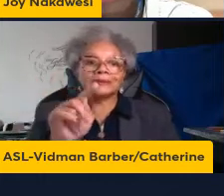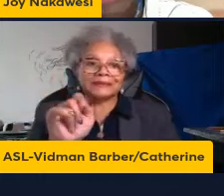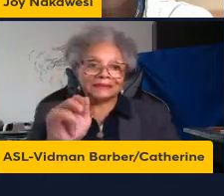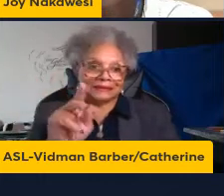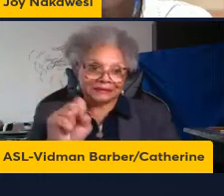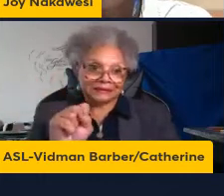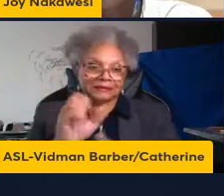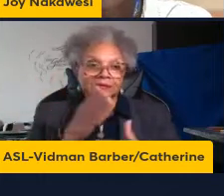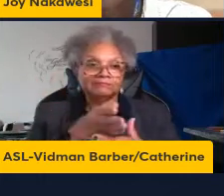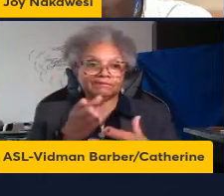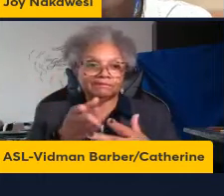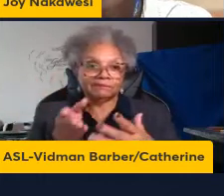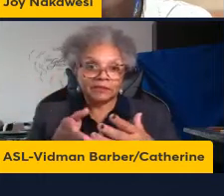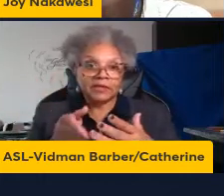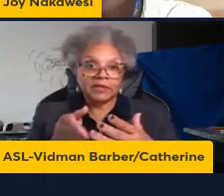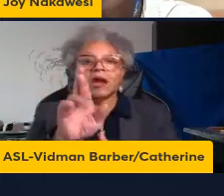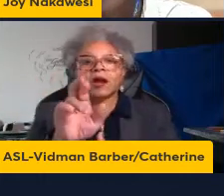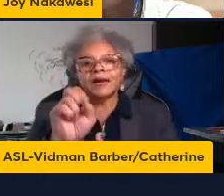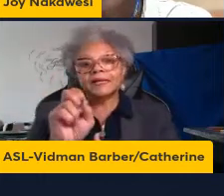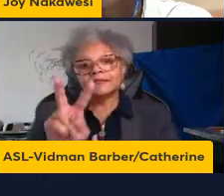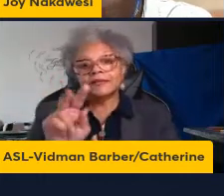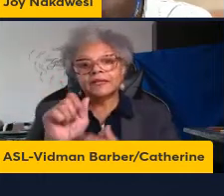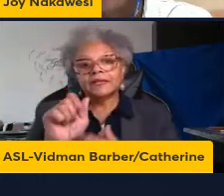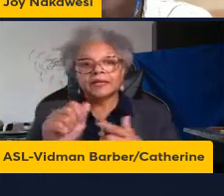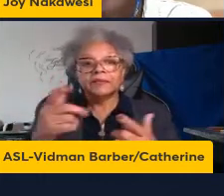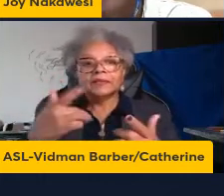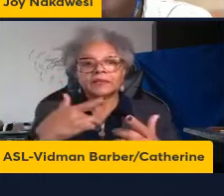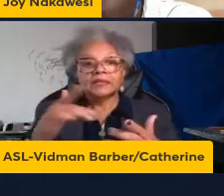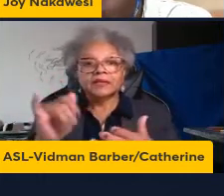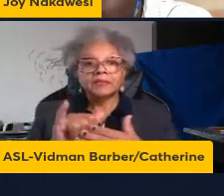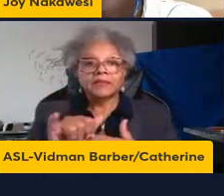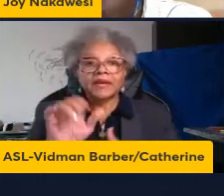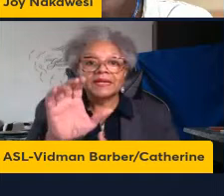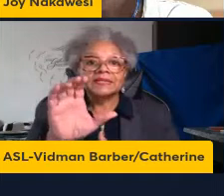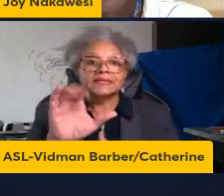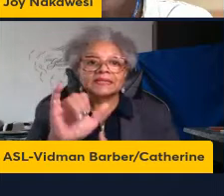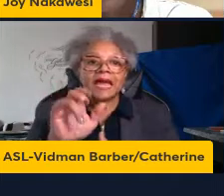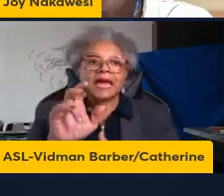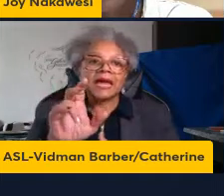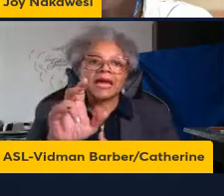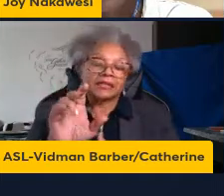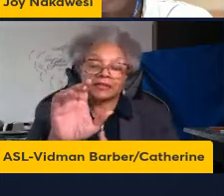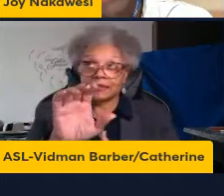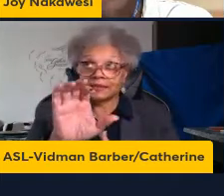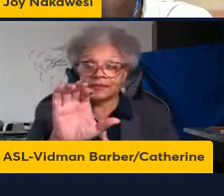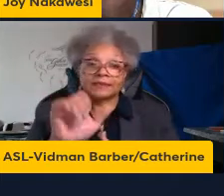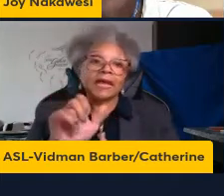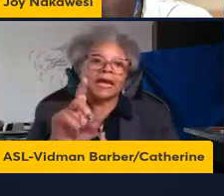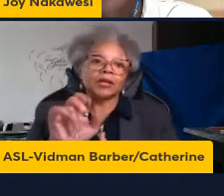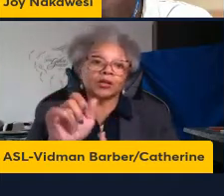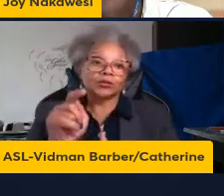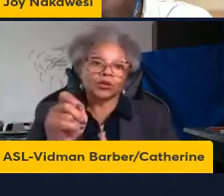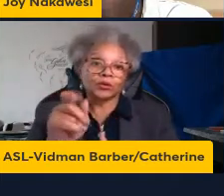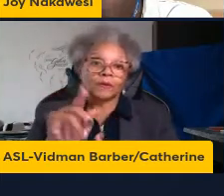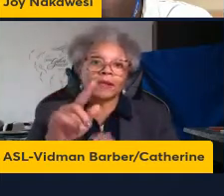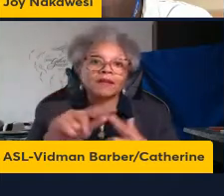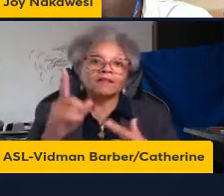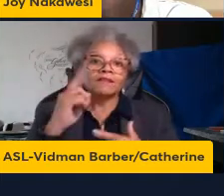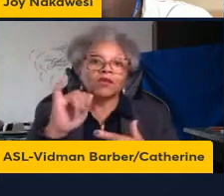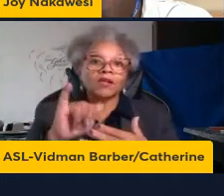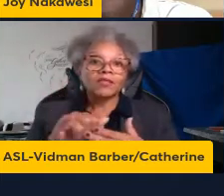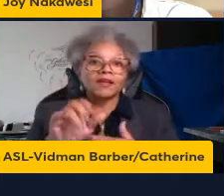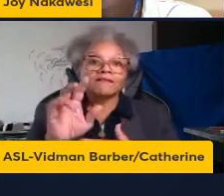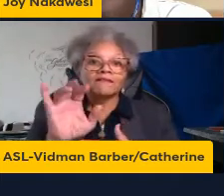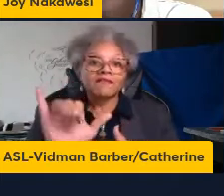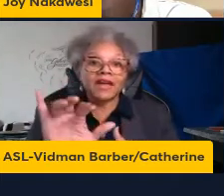RSV can also be sensed by the cytosolic pattern recognition receptors like the RIG-I or the MDA5 which